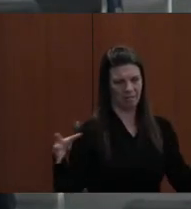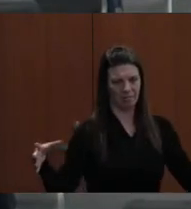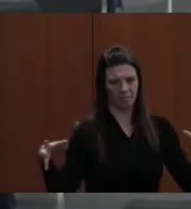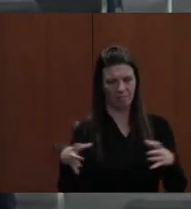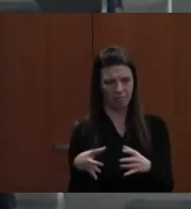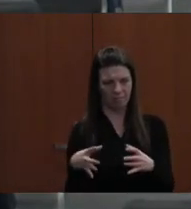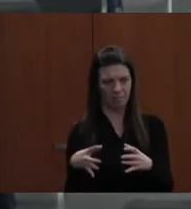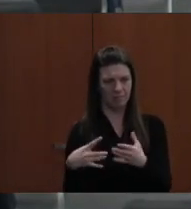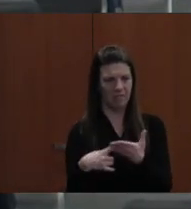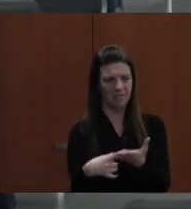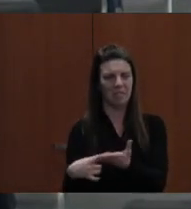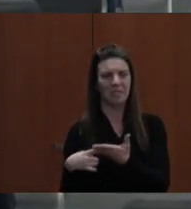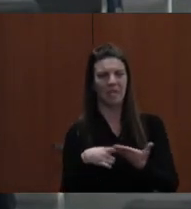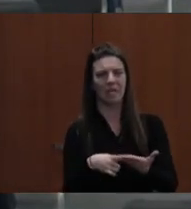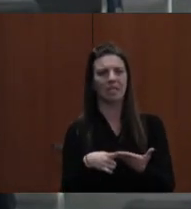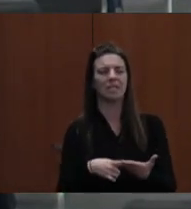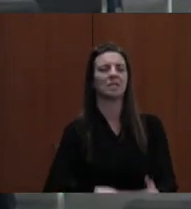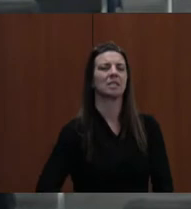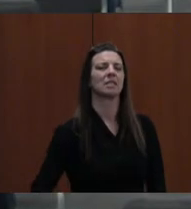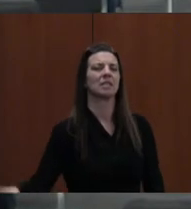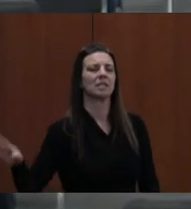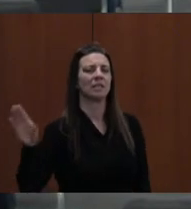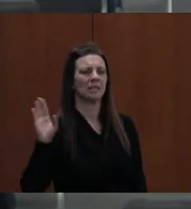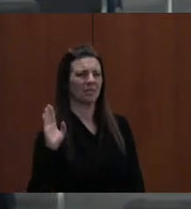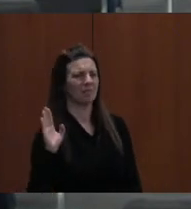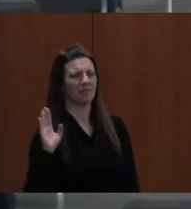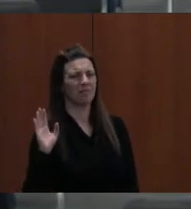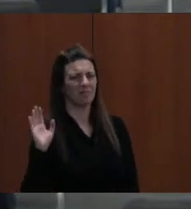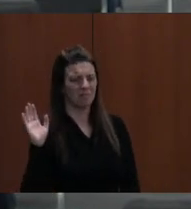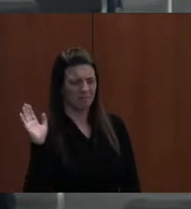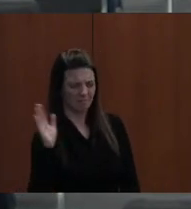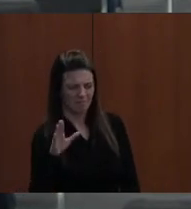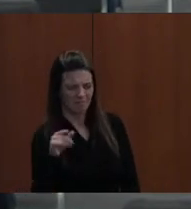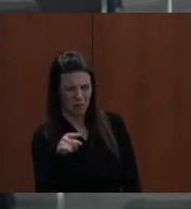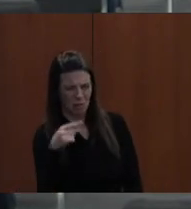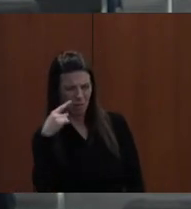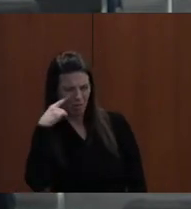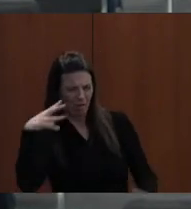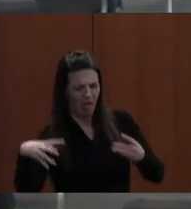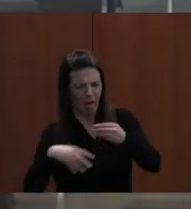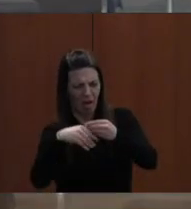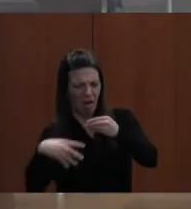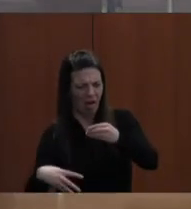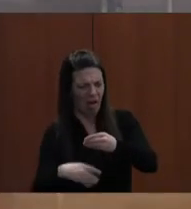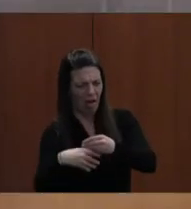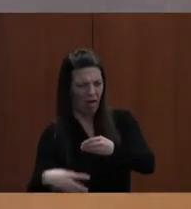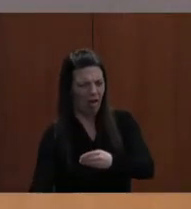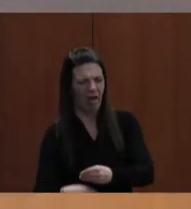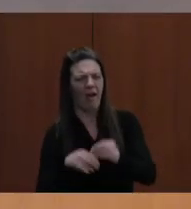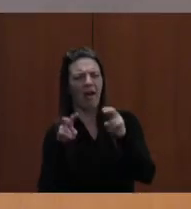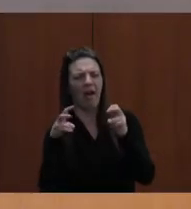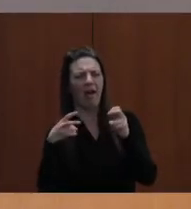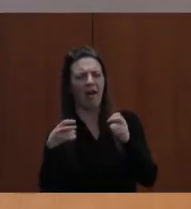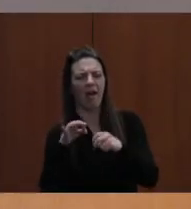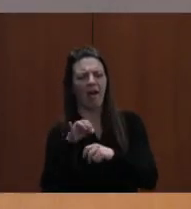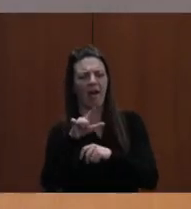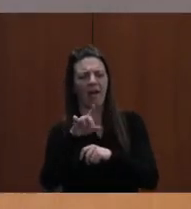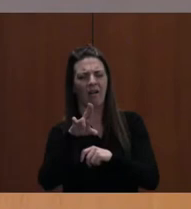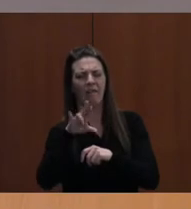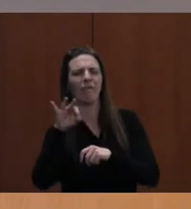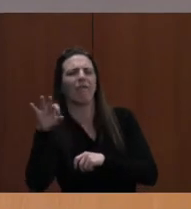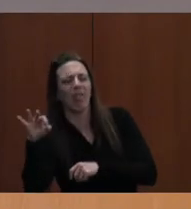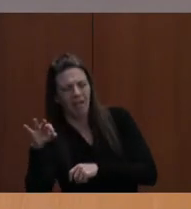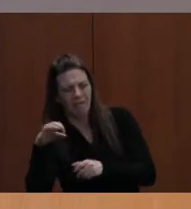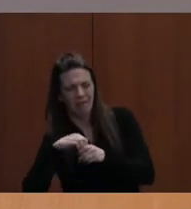YOU KNOW, I'LL JUST SAY THIS. THERE ISN'T ANY FLUFF IN THIS BUDGET. IF YOU WANTED FLUFF IN THE BUDGETS, UH, PEOPLE SHOULD HAVE MADE,